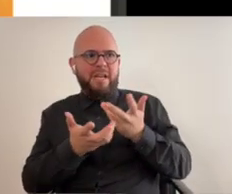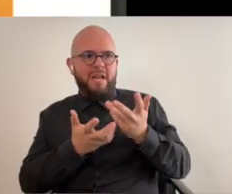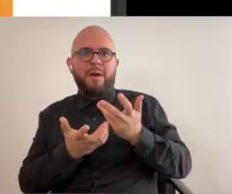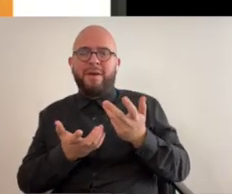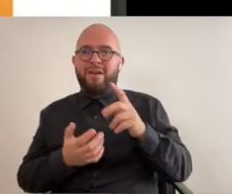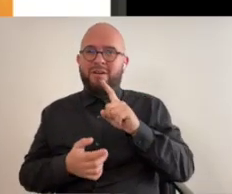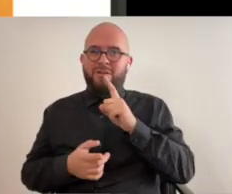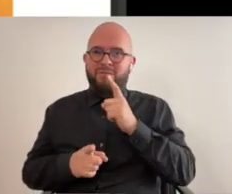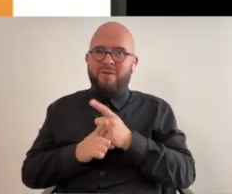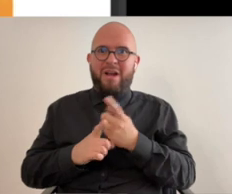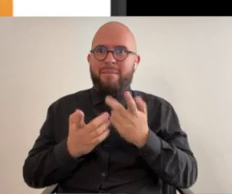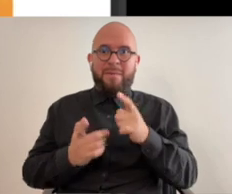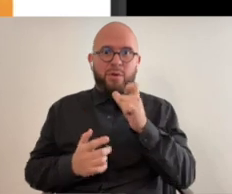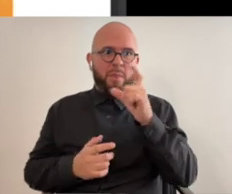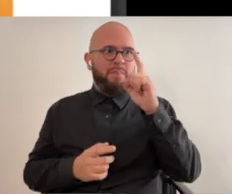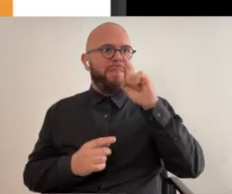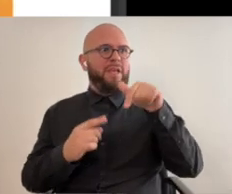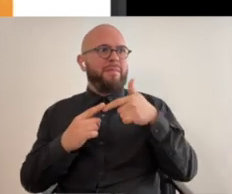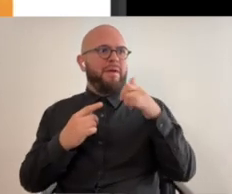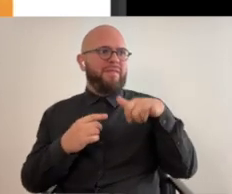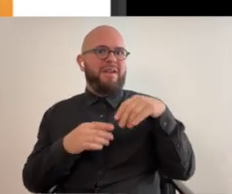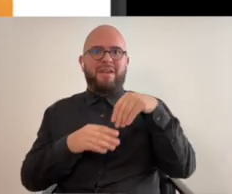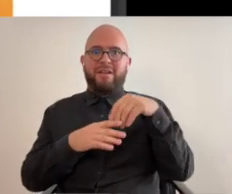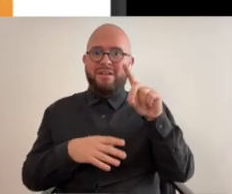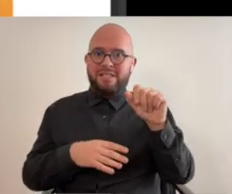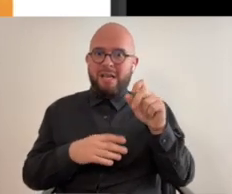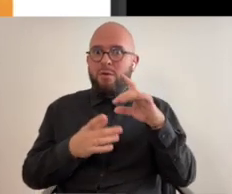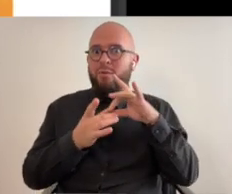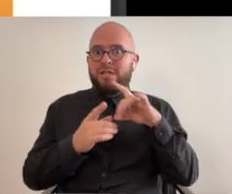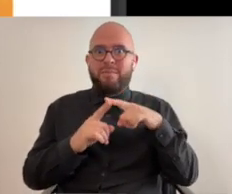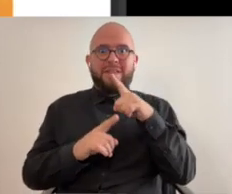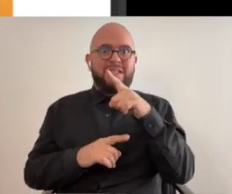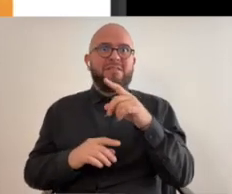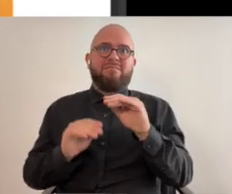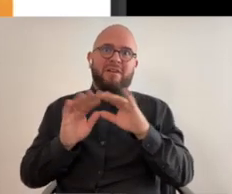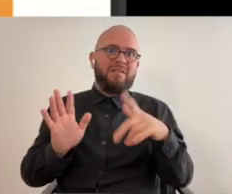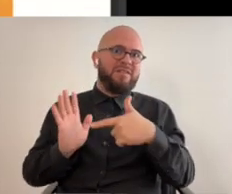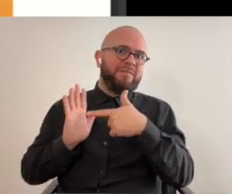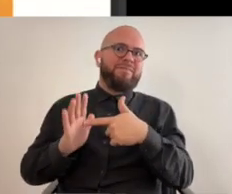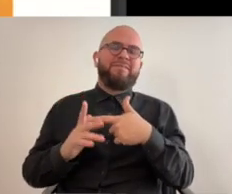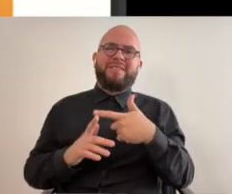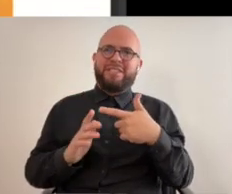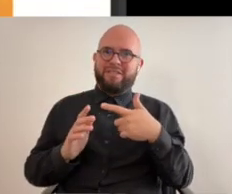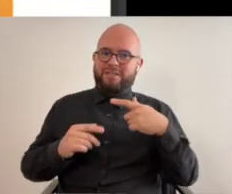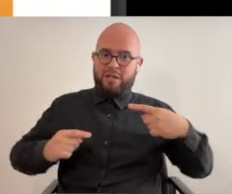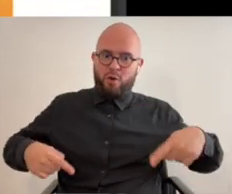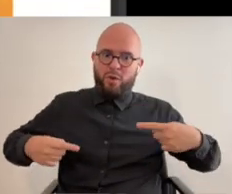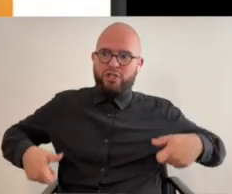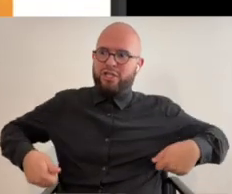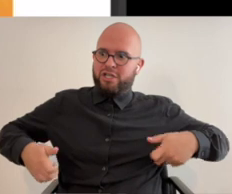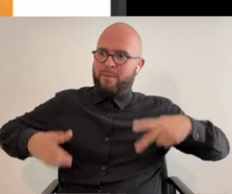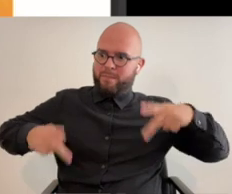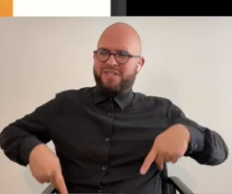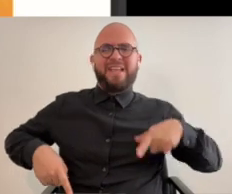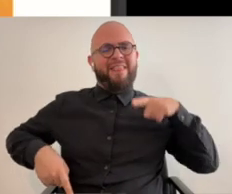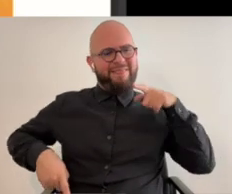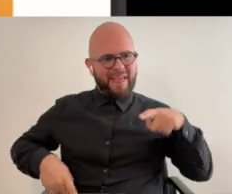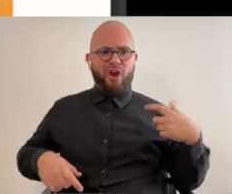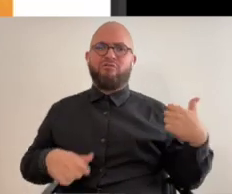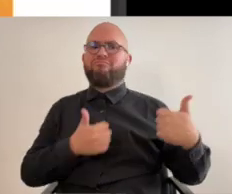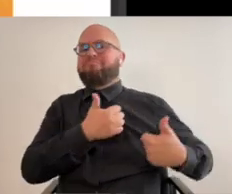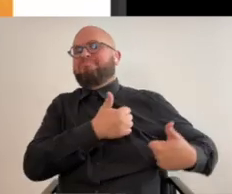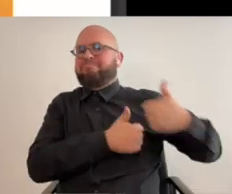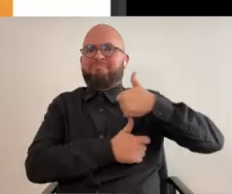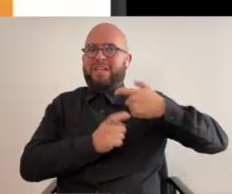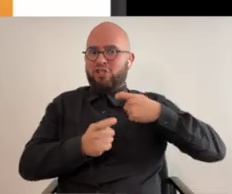power dynamic on its head of what you might assume would be happening in a disabled relationship but this person's the one in